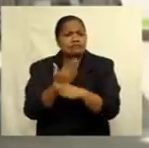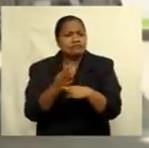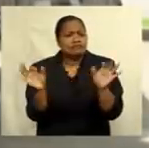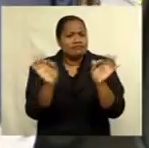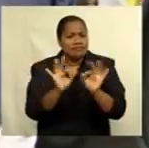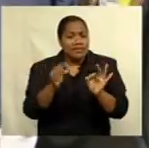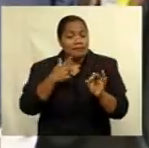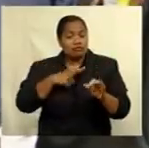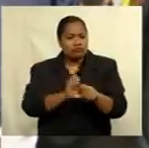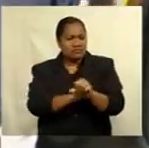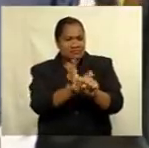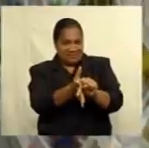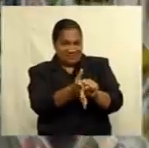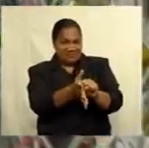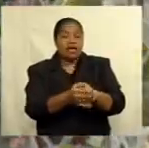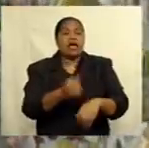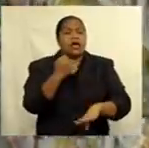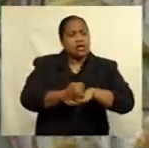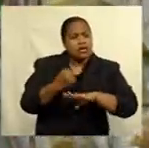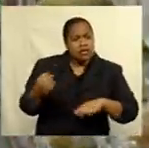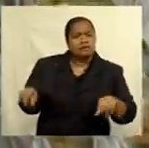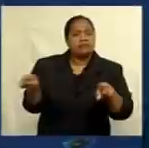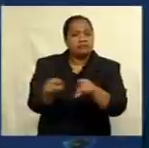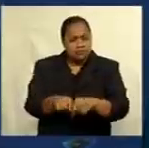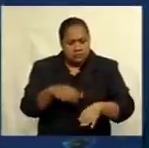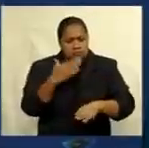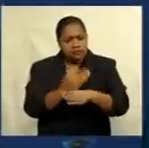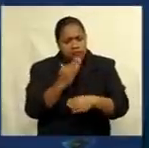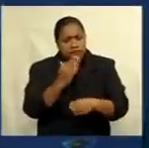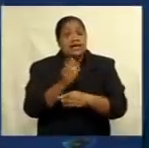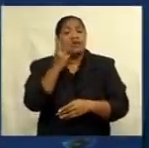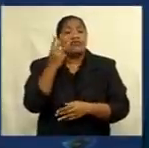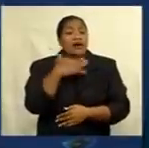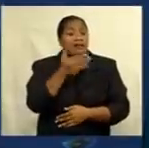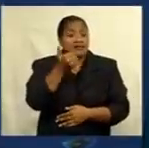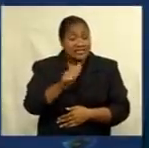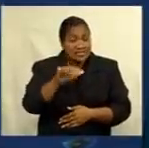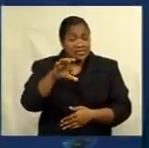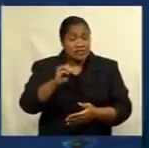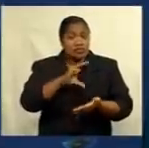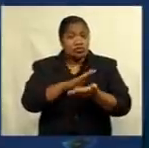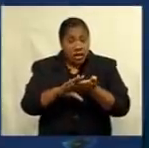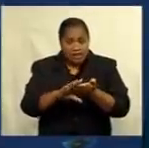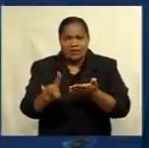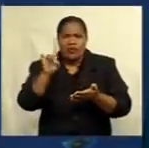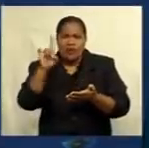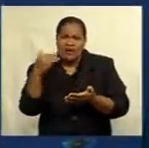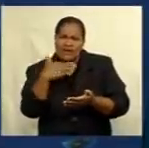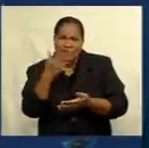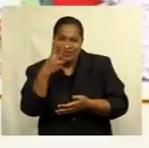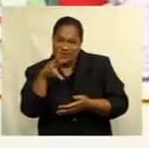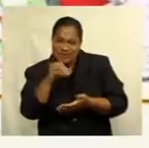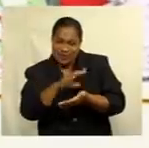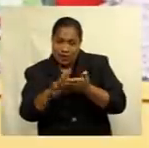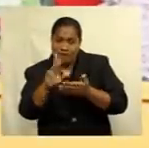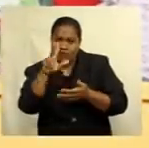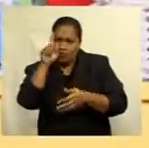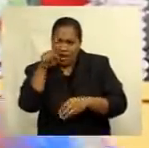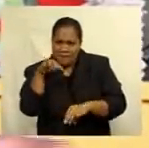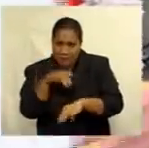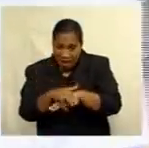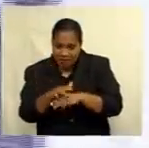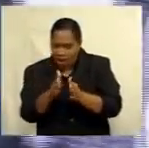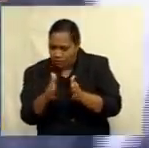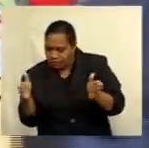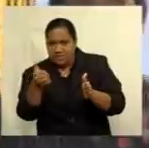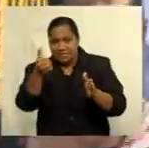-19. The government is also working on the $360 assistance or $120 per month for six months. He says